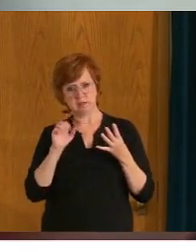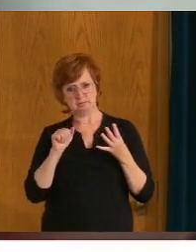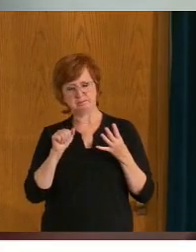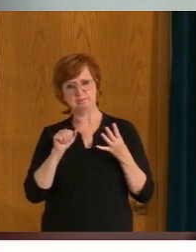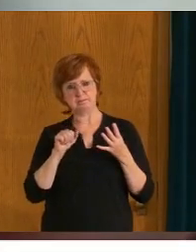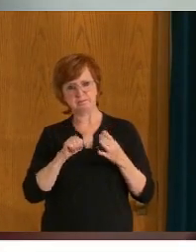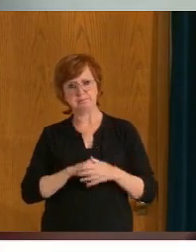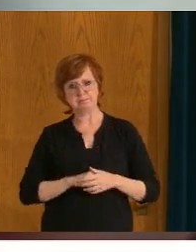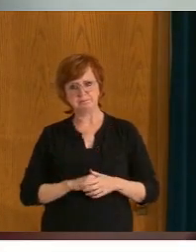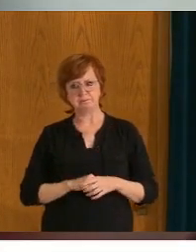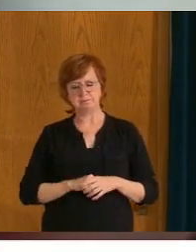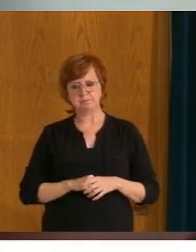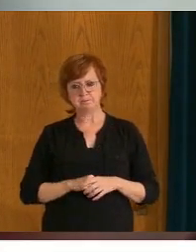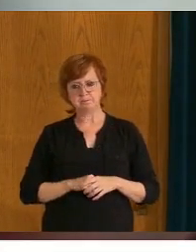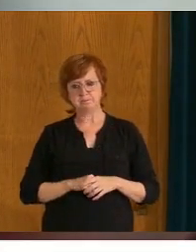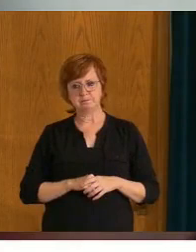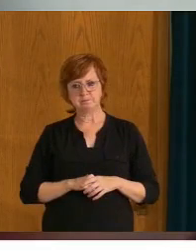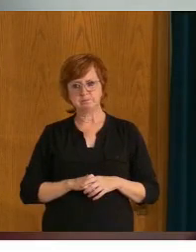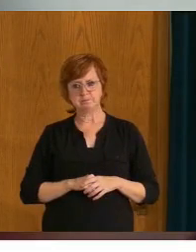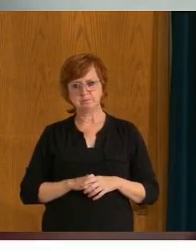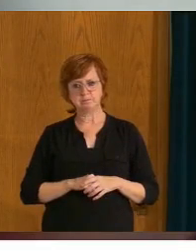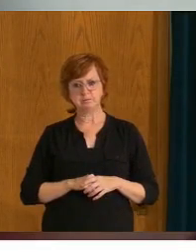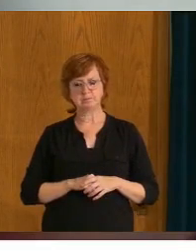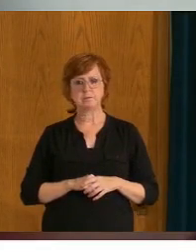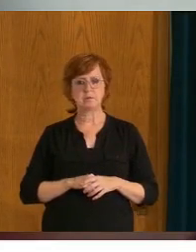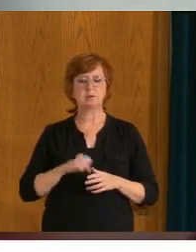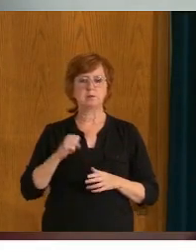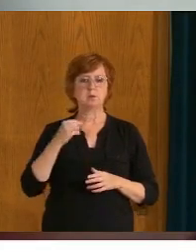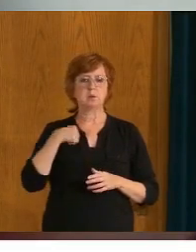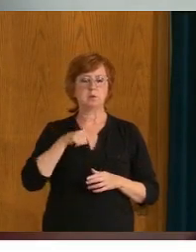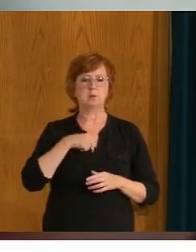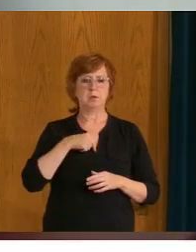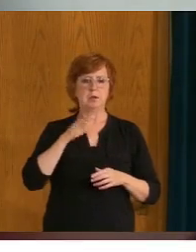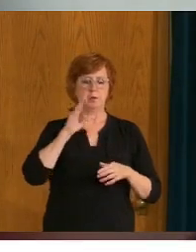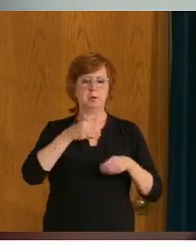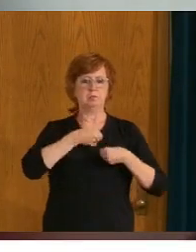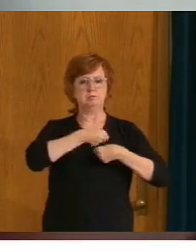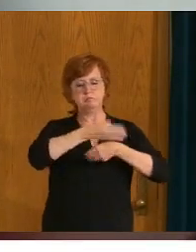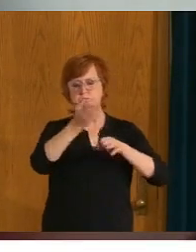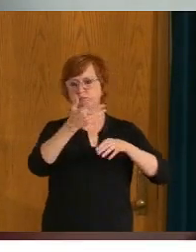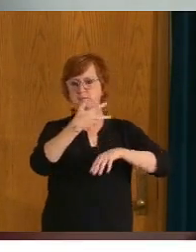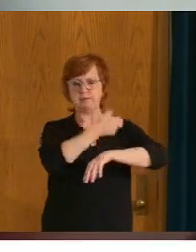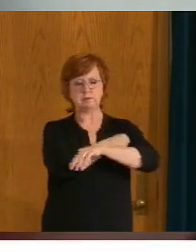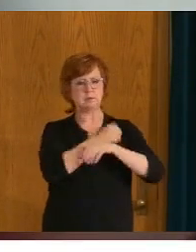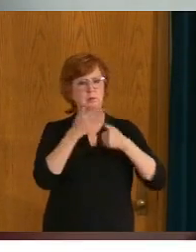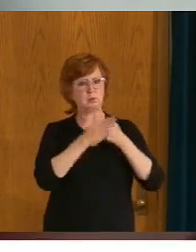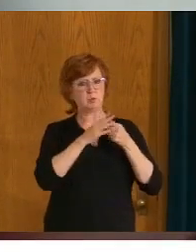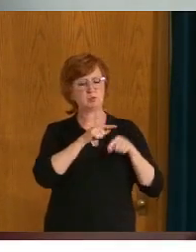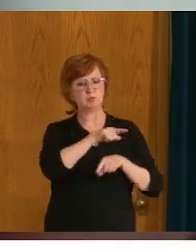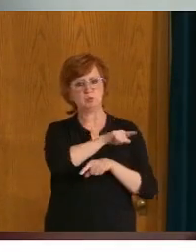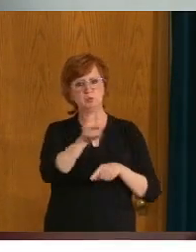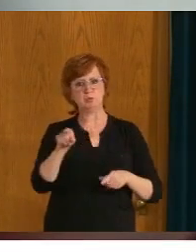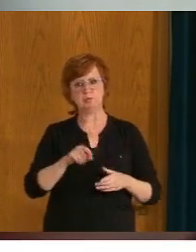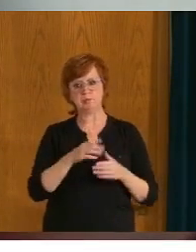Dr. Travis said over the next weeks to come to continue to offer vaccines in as many convenient locations as we can.